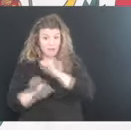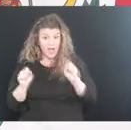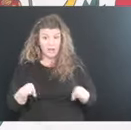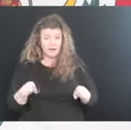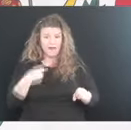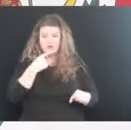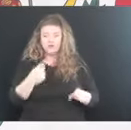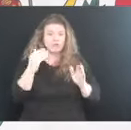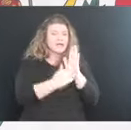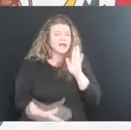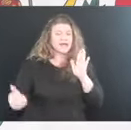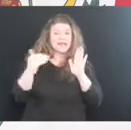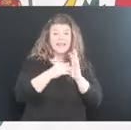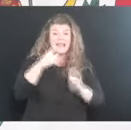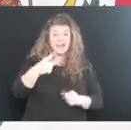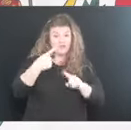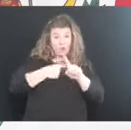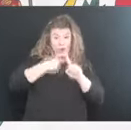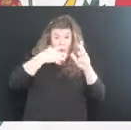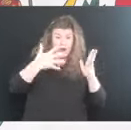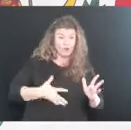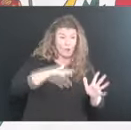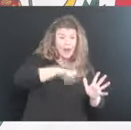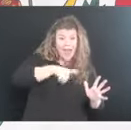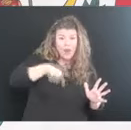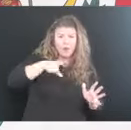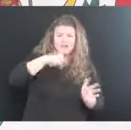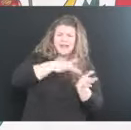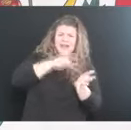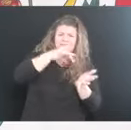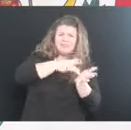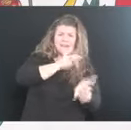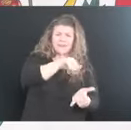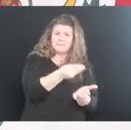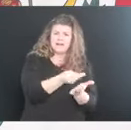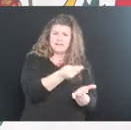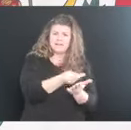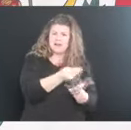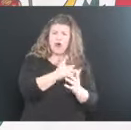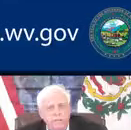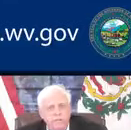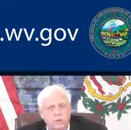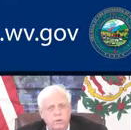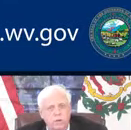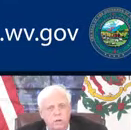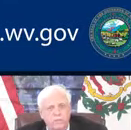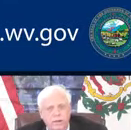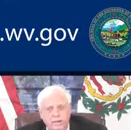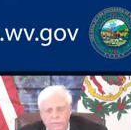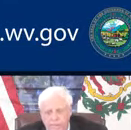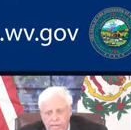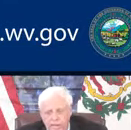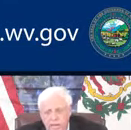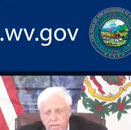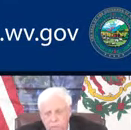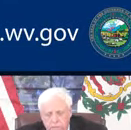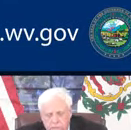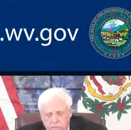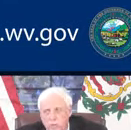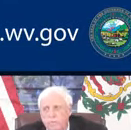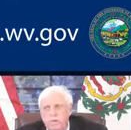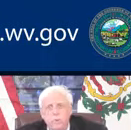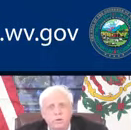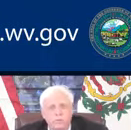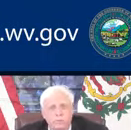you're a renter or a landlord, take advantage of these dollars for crying out loud. Just call us and see if you could qualify. And if you can, we